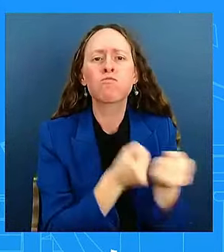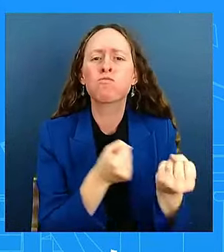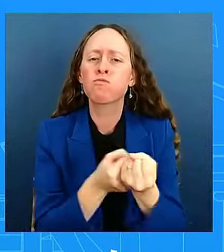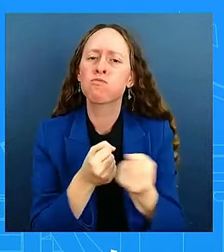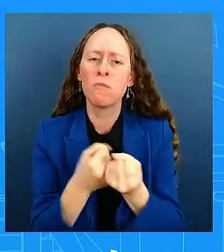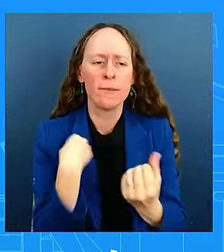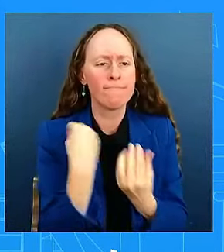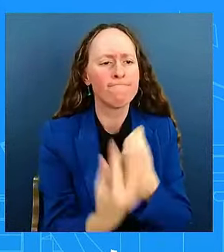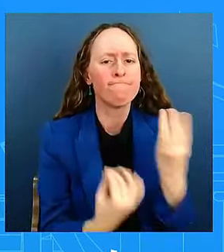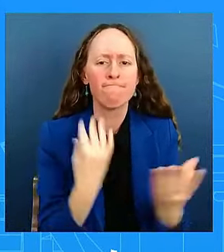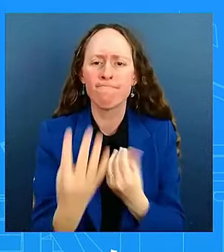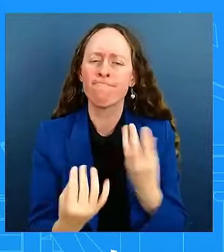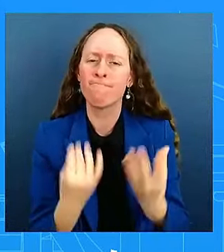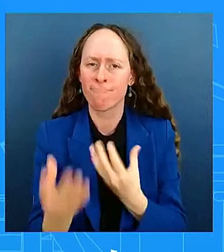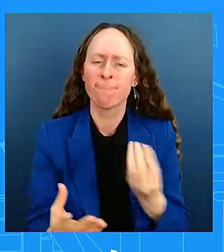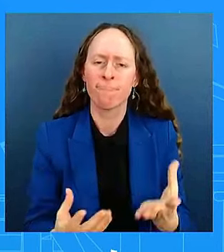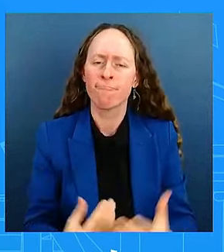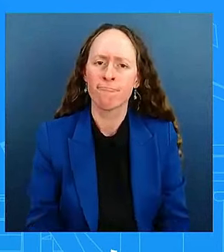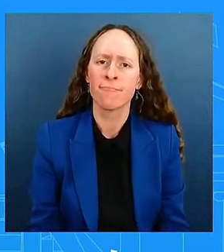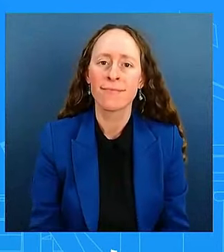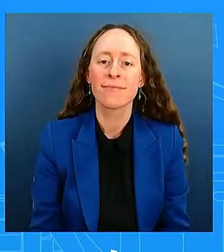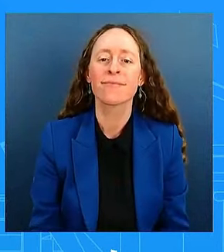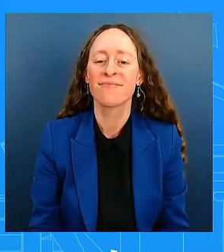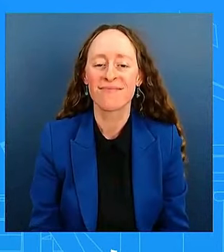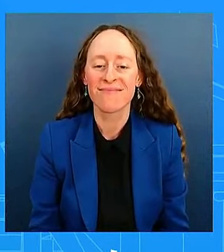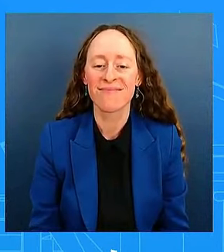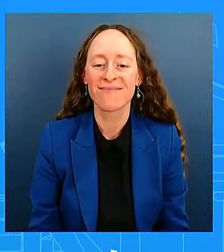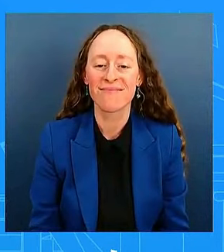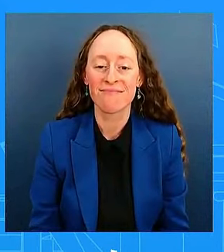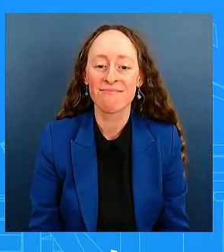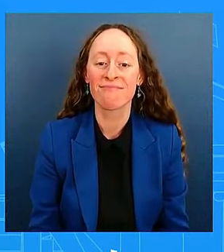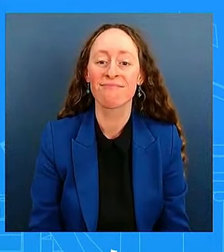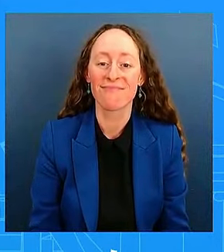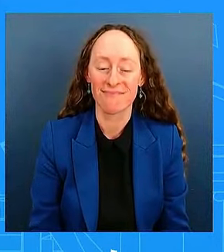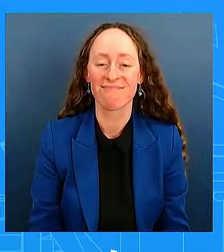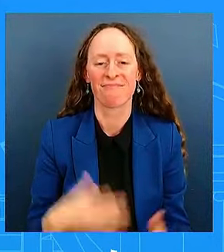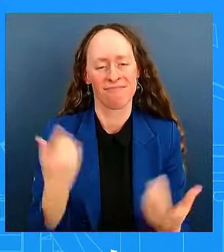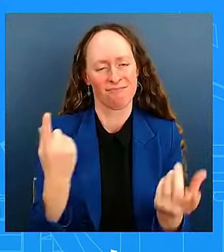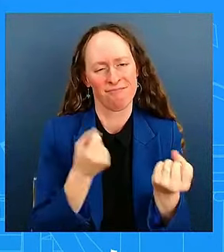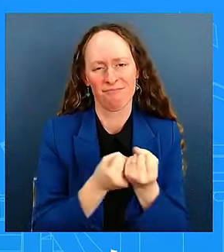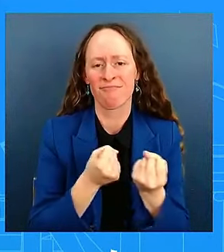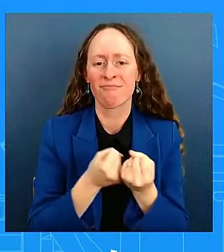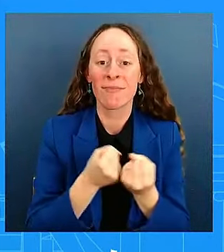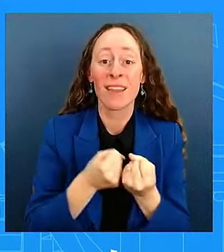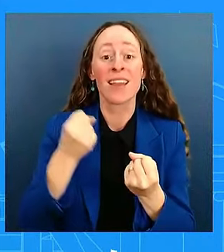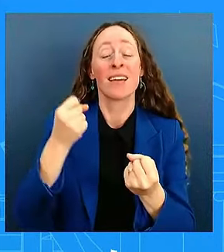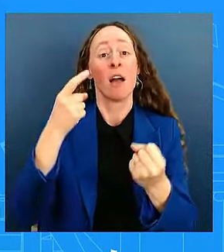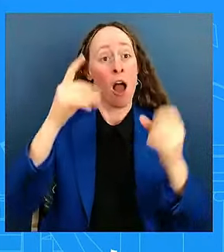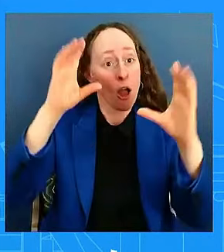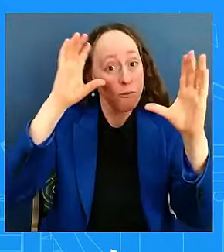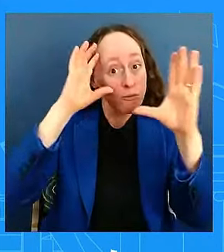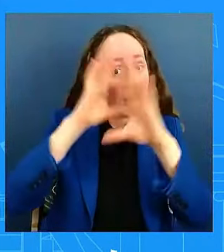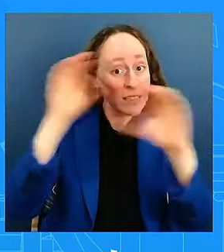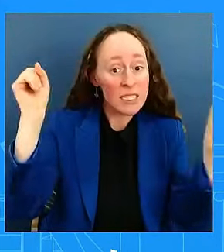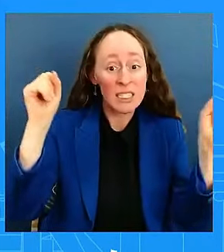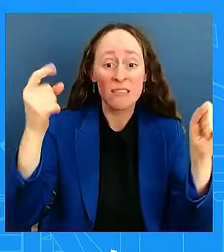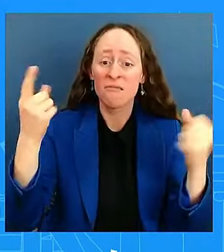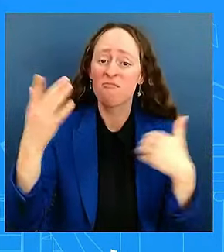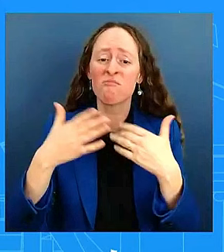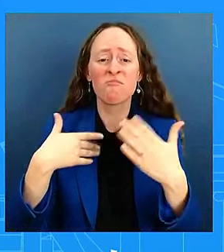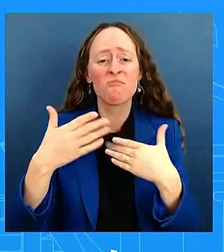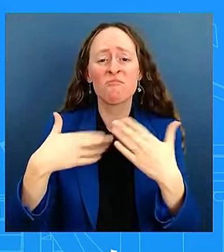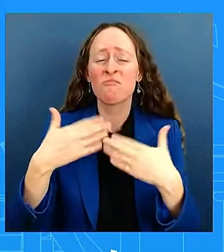affected in the state, uh, and are committed to... our commitment is clear. The President has always said, it doesn't matter if you're in a red state or a blue state,